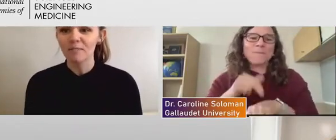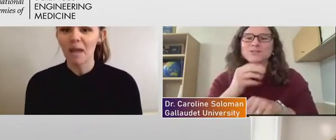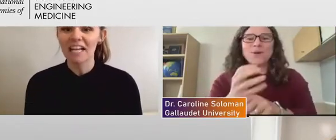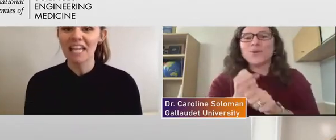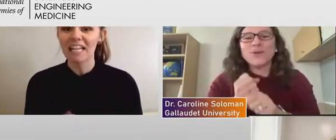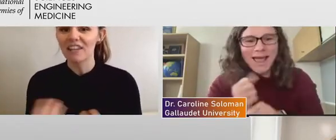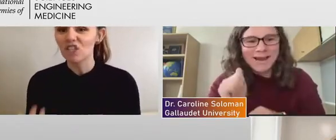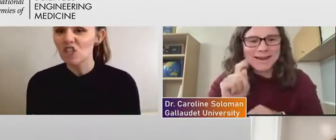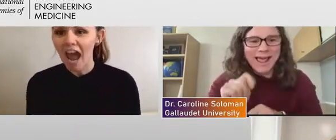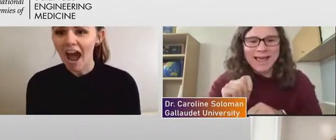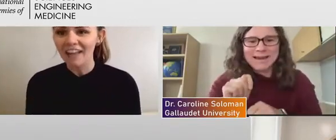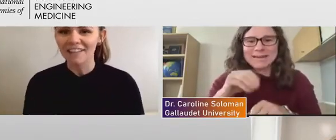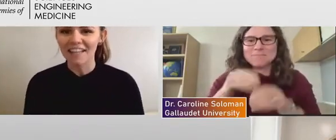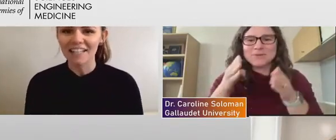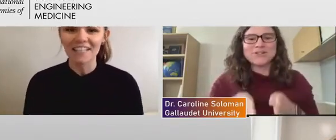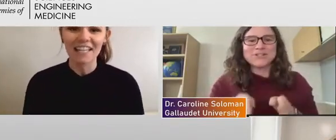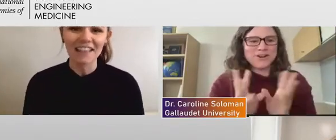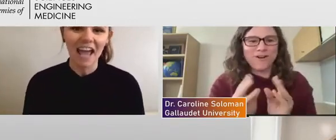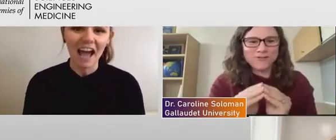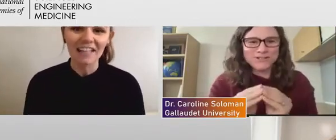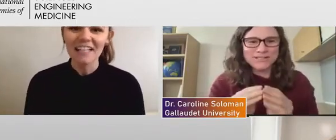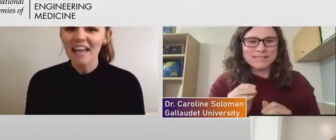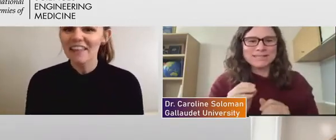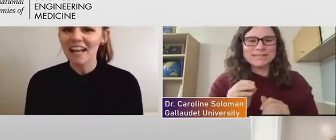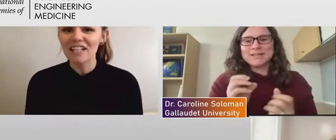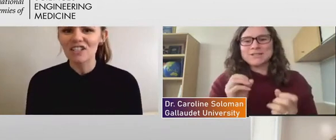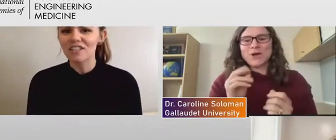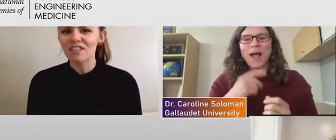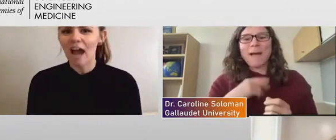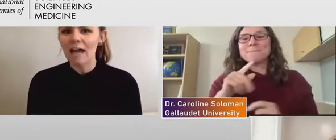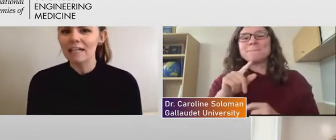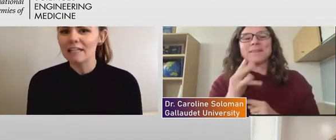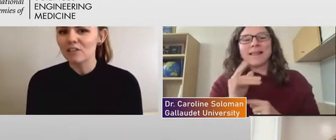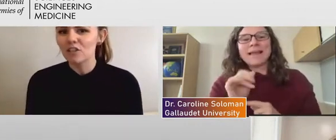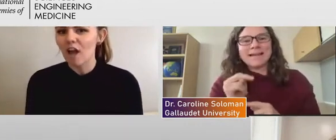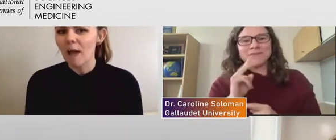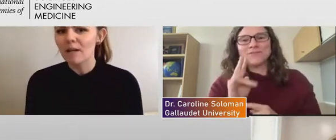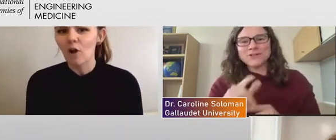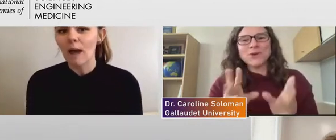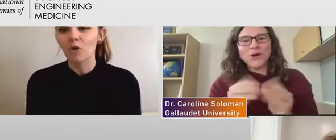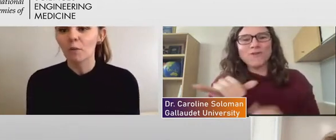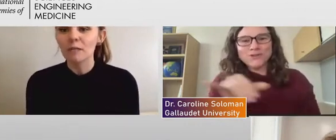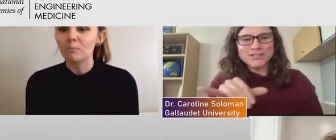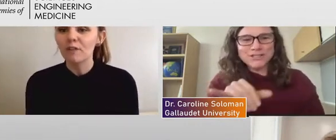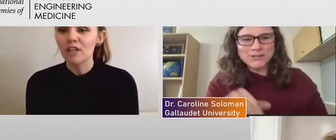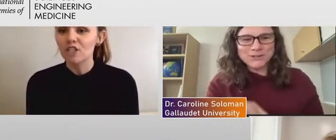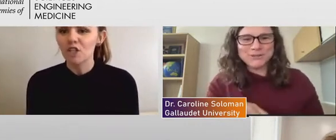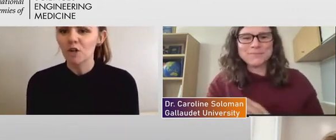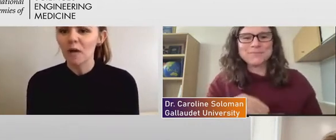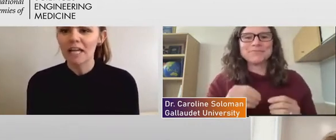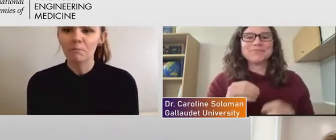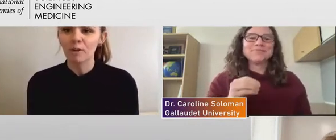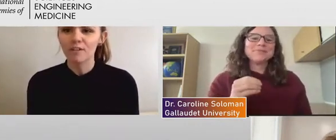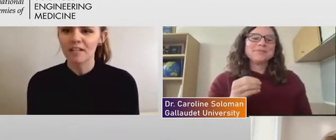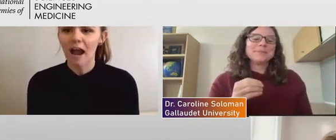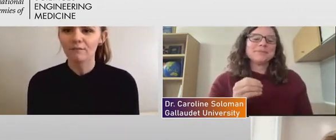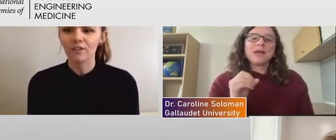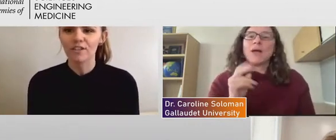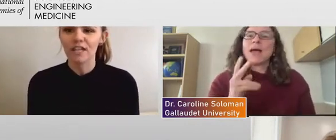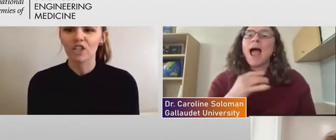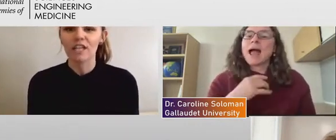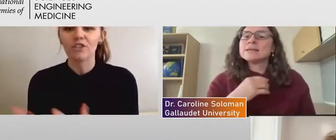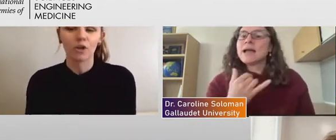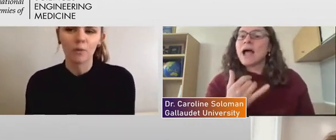participate in and the chat and things like that, that I just, I am not normally privy to in in-person